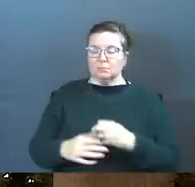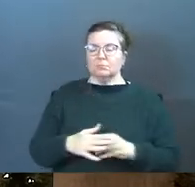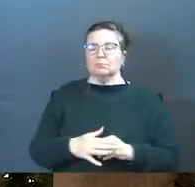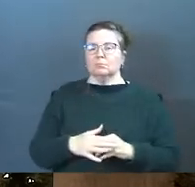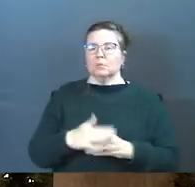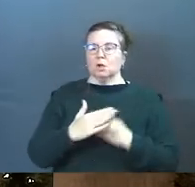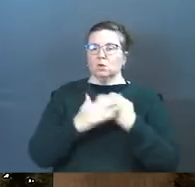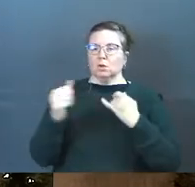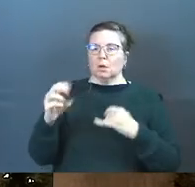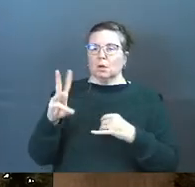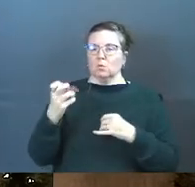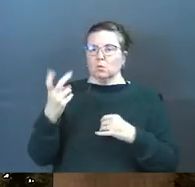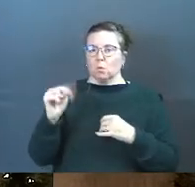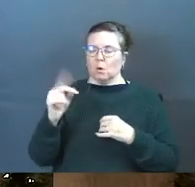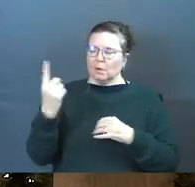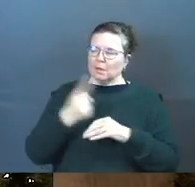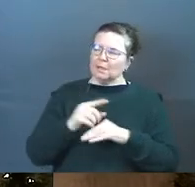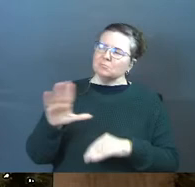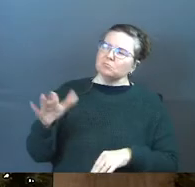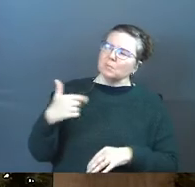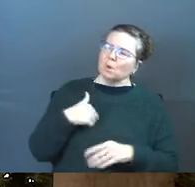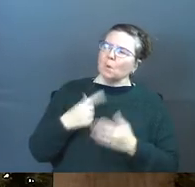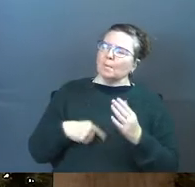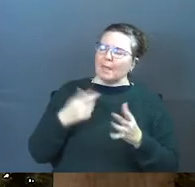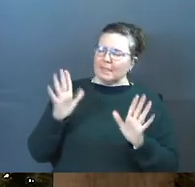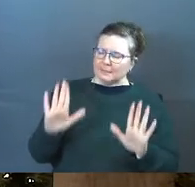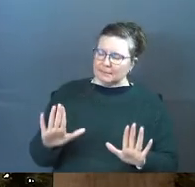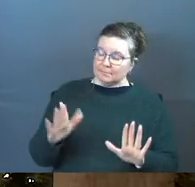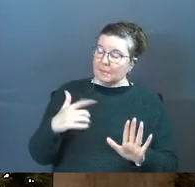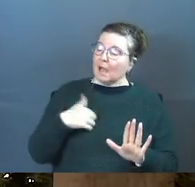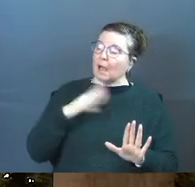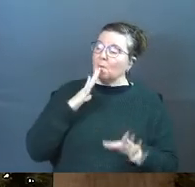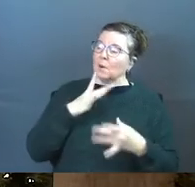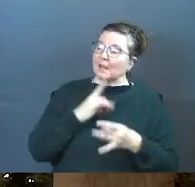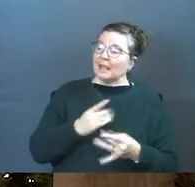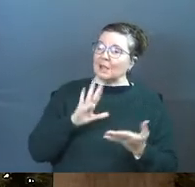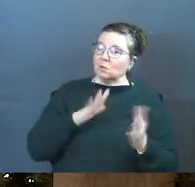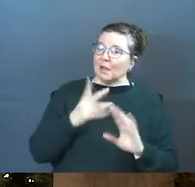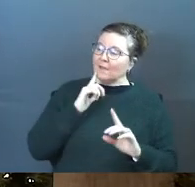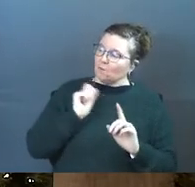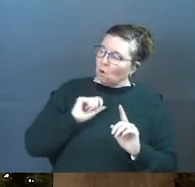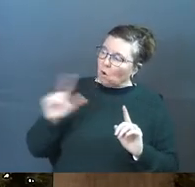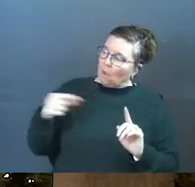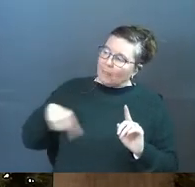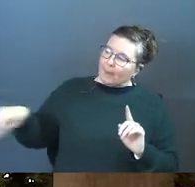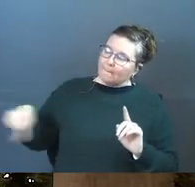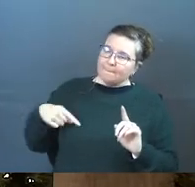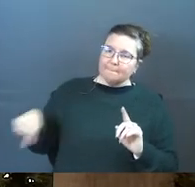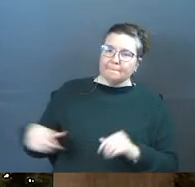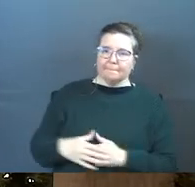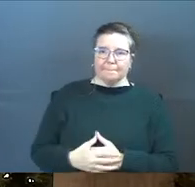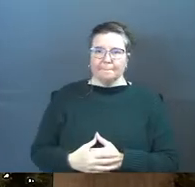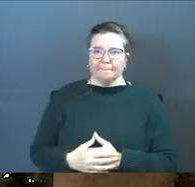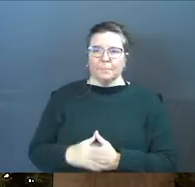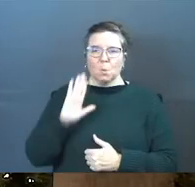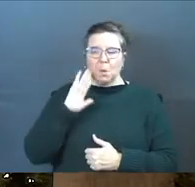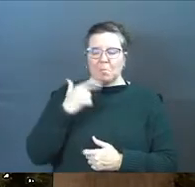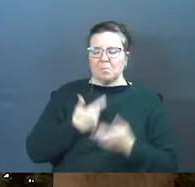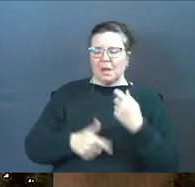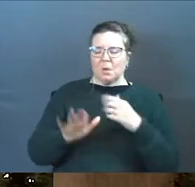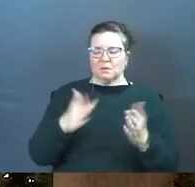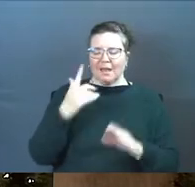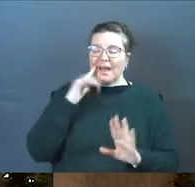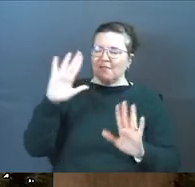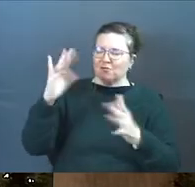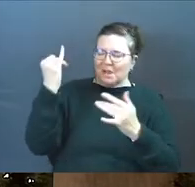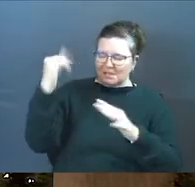call up the warden one day and you say, hey, warden, how about this? I would like to die for everybody else on the cell block. I